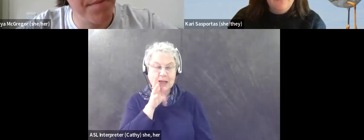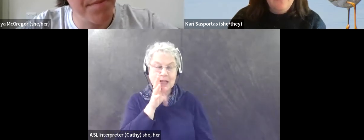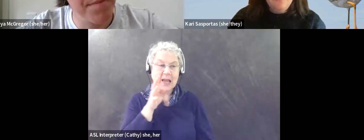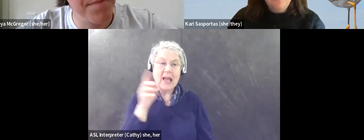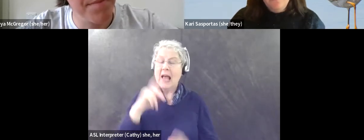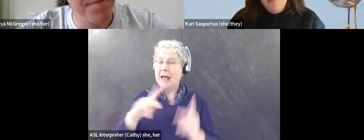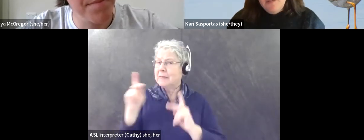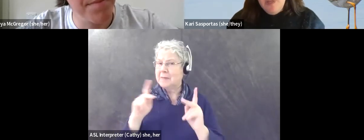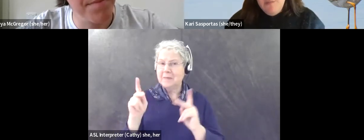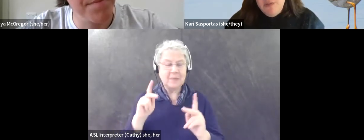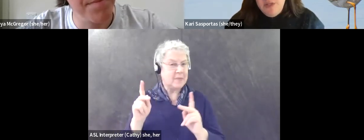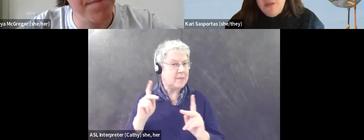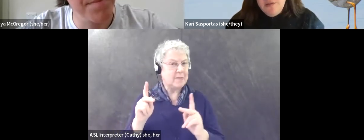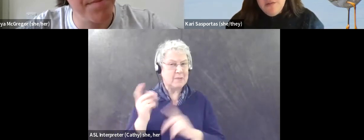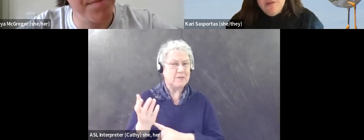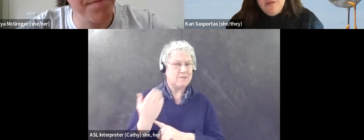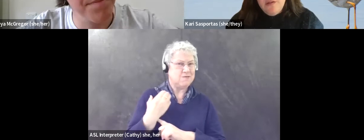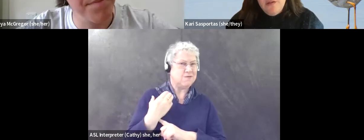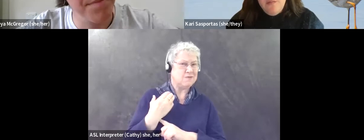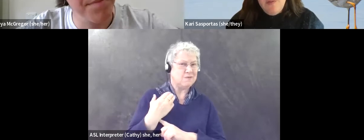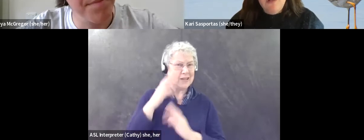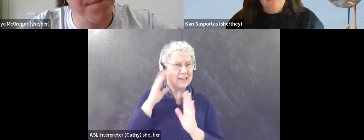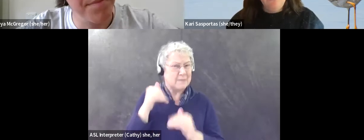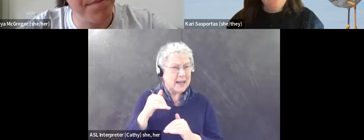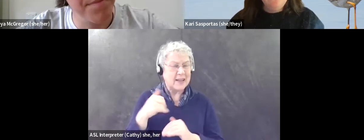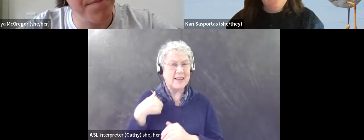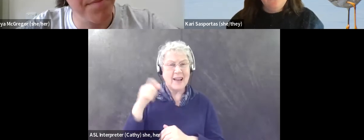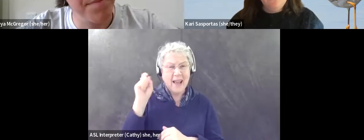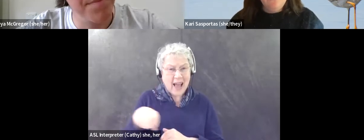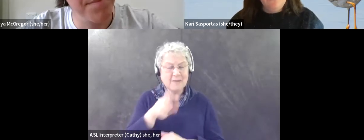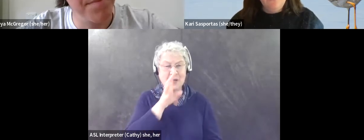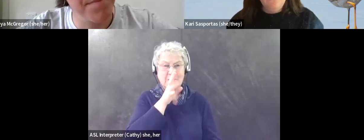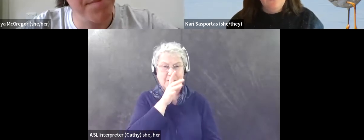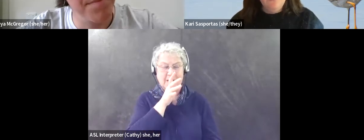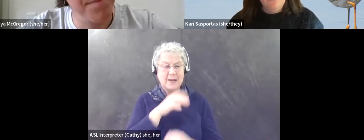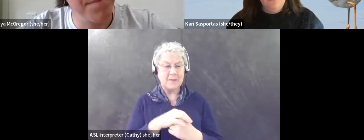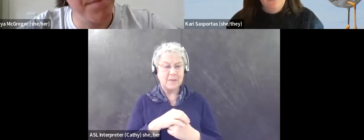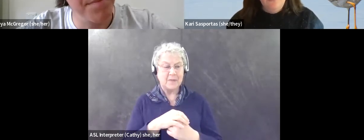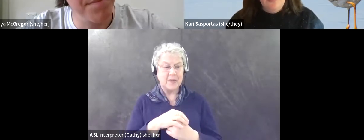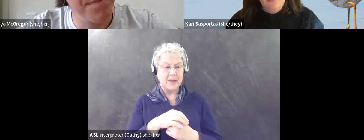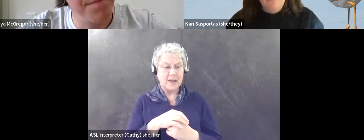The difficulty for me, and maybe maybe an analogy is helpful.